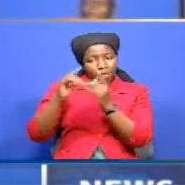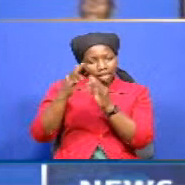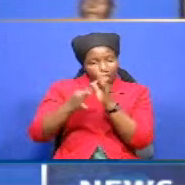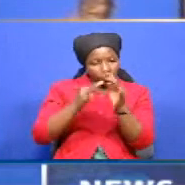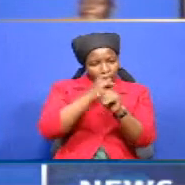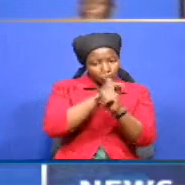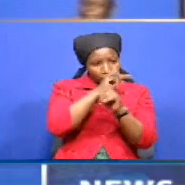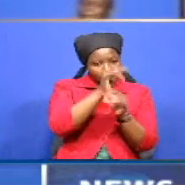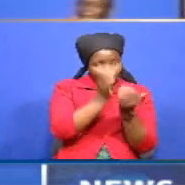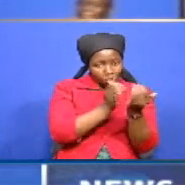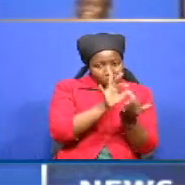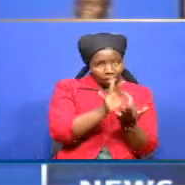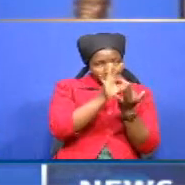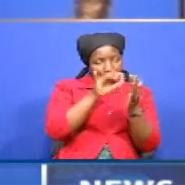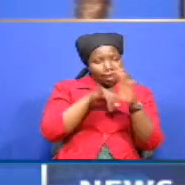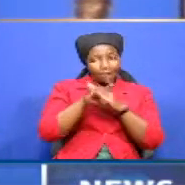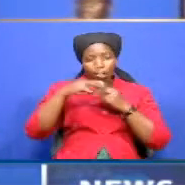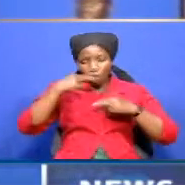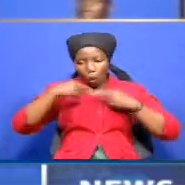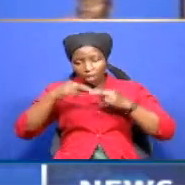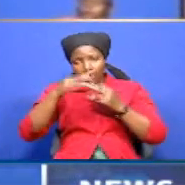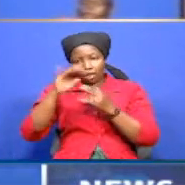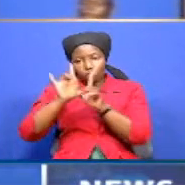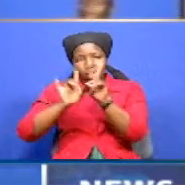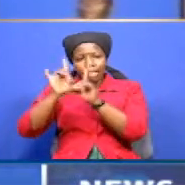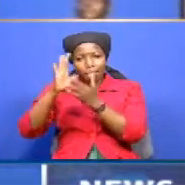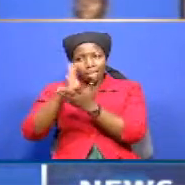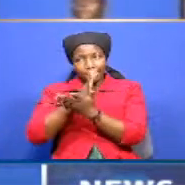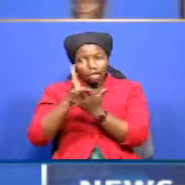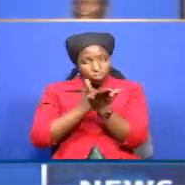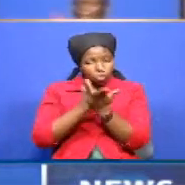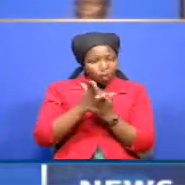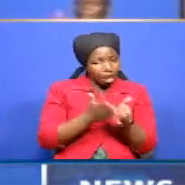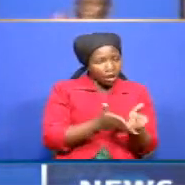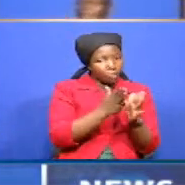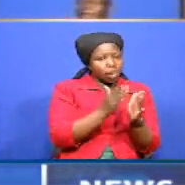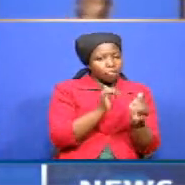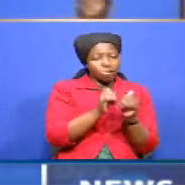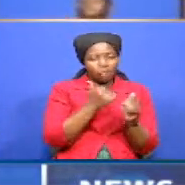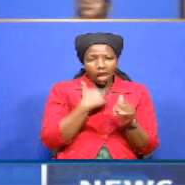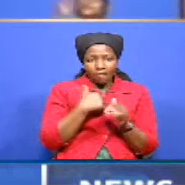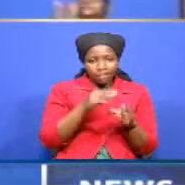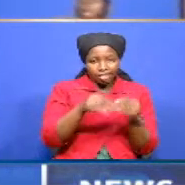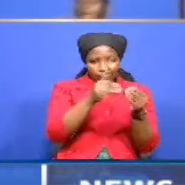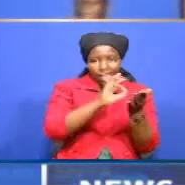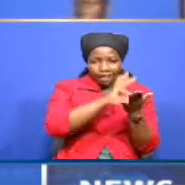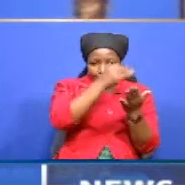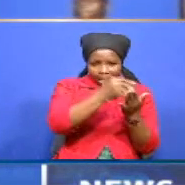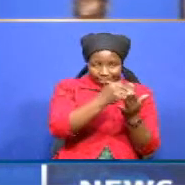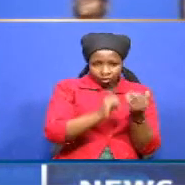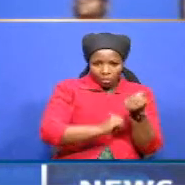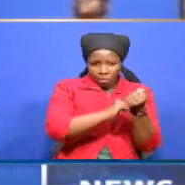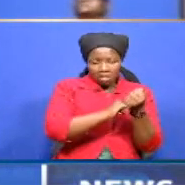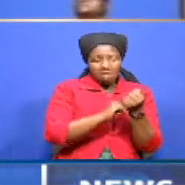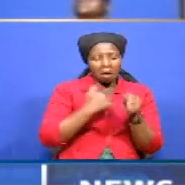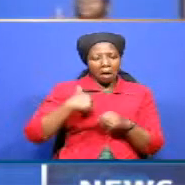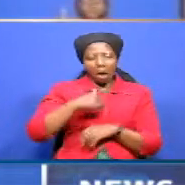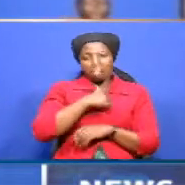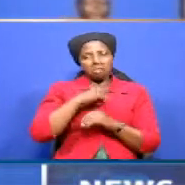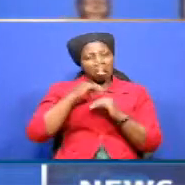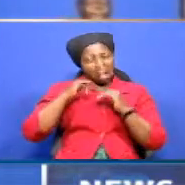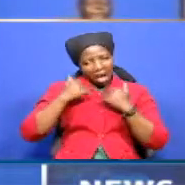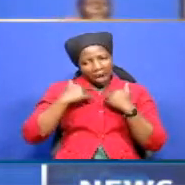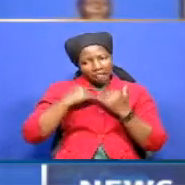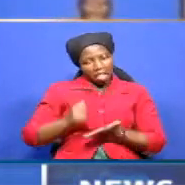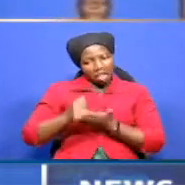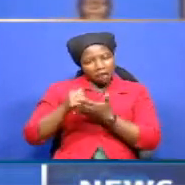businesses especially in the hospitality sector and tourism sector through such a wage subsidy fund we will have affected very many kenyans and these